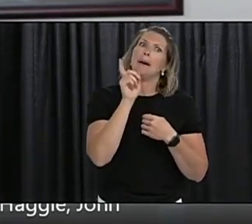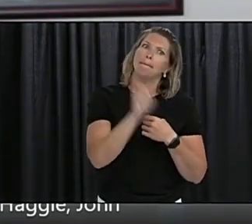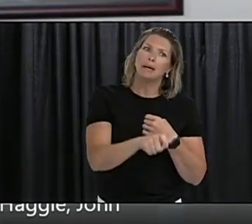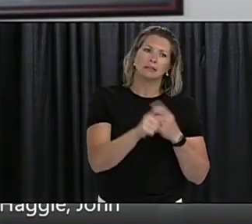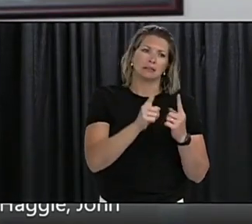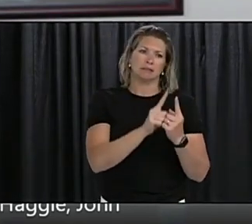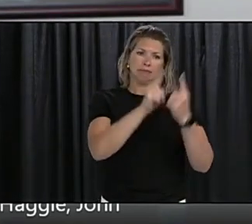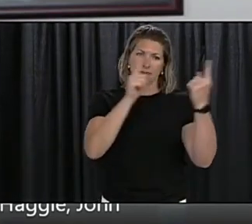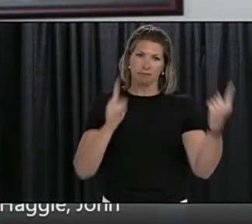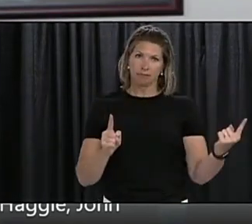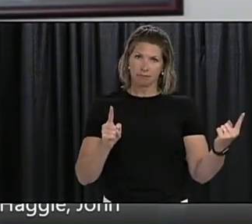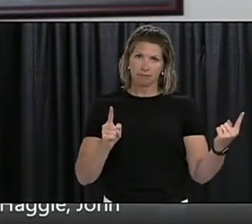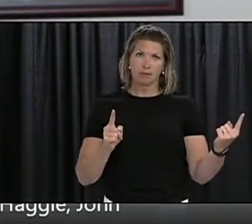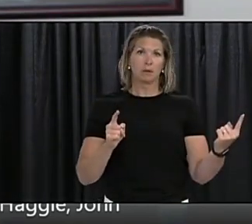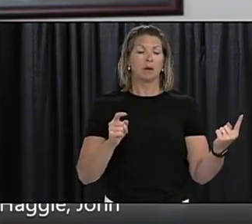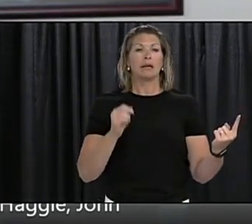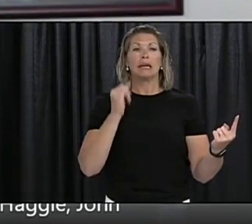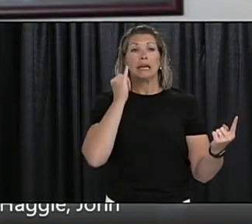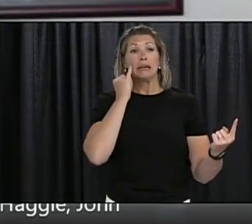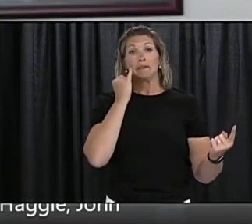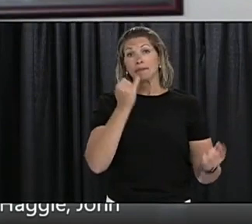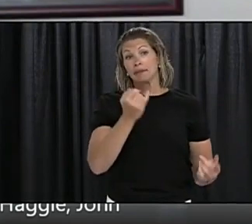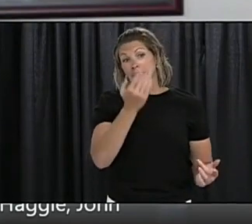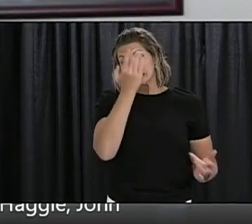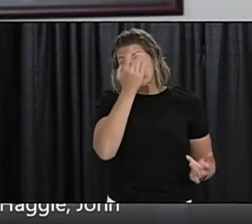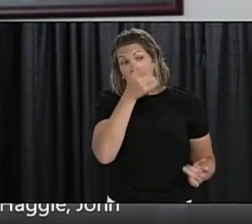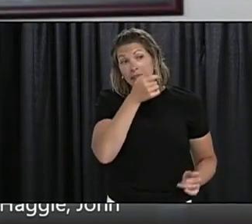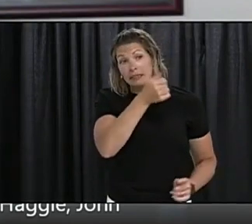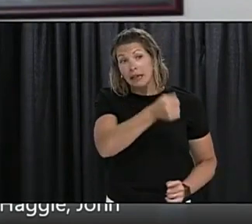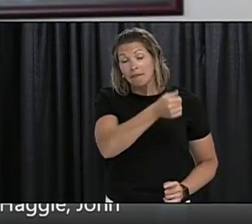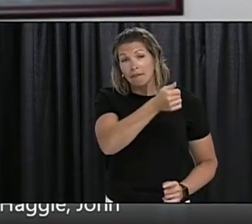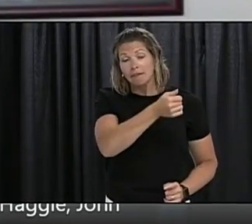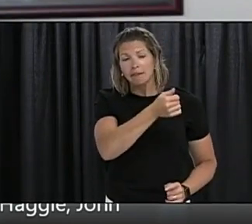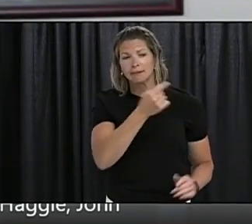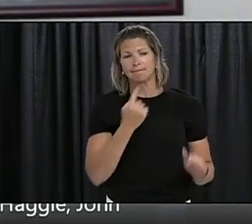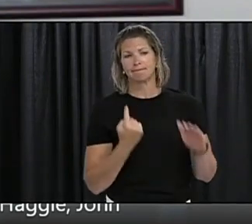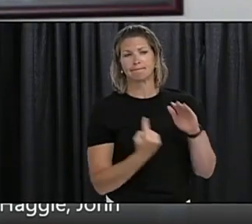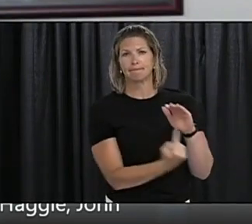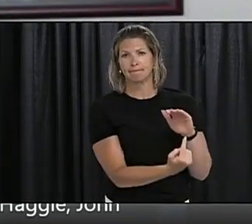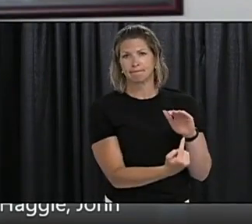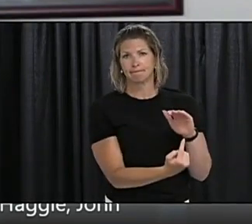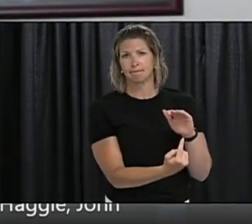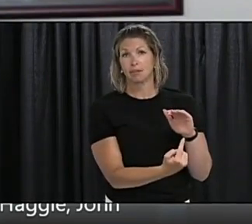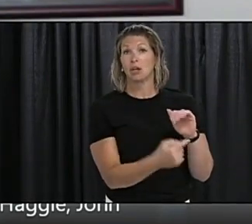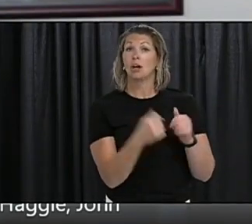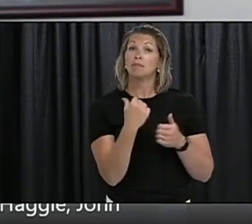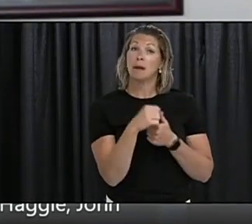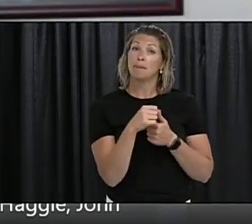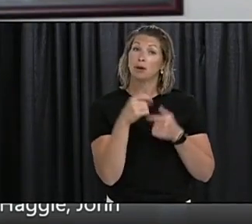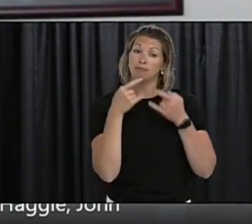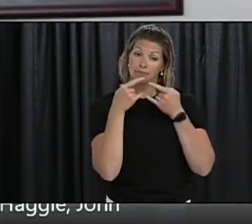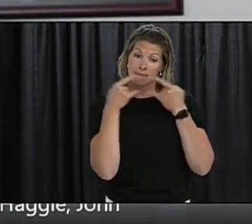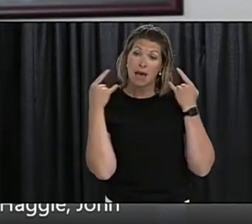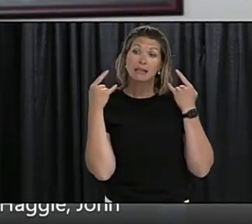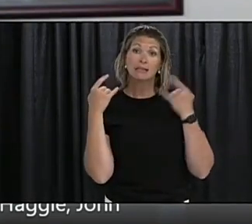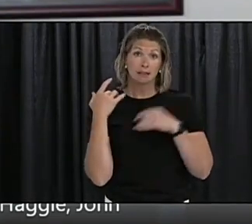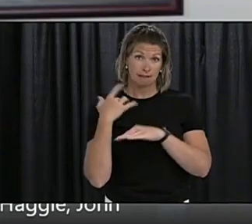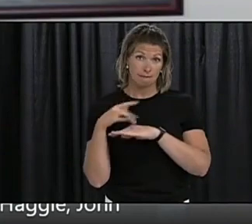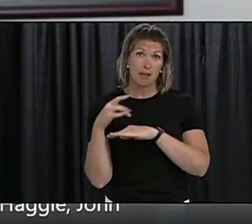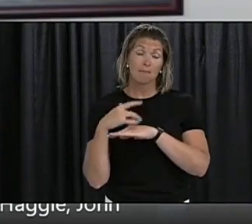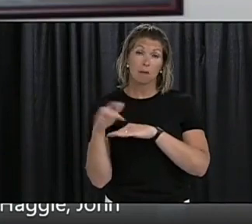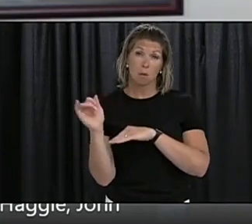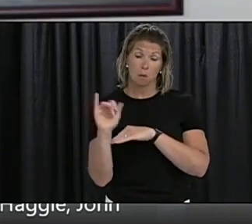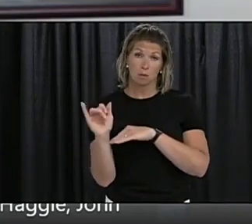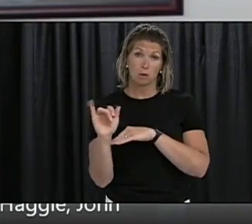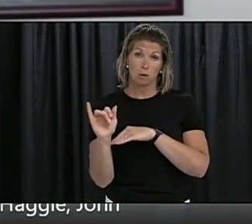self-isolation for those people who are potentially at risk. And masks are there and you need to be aware of the